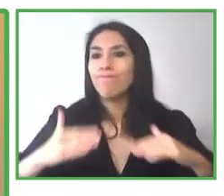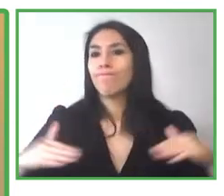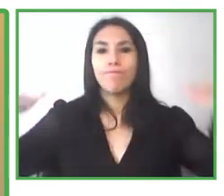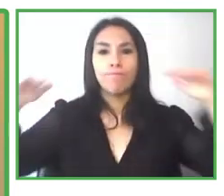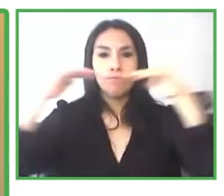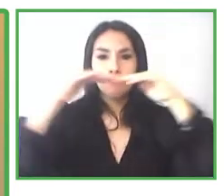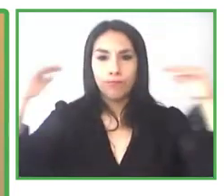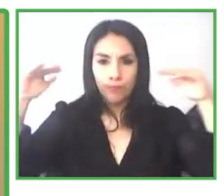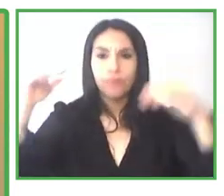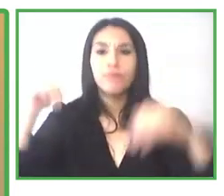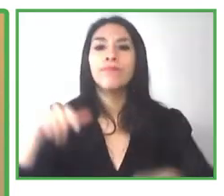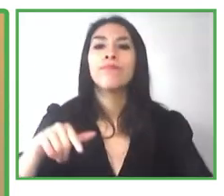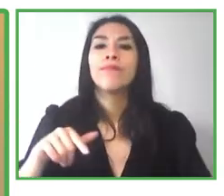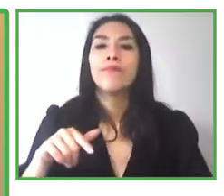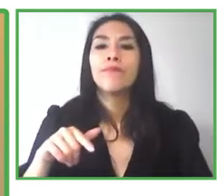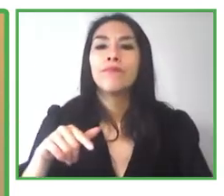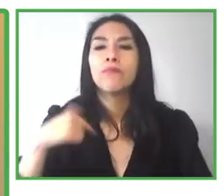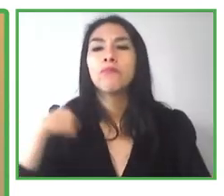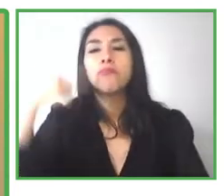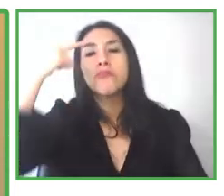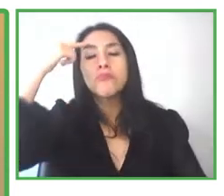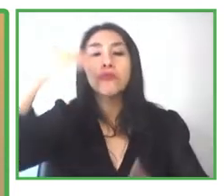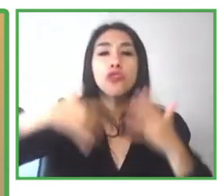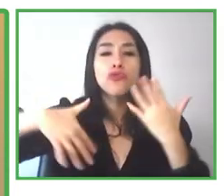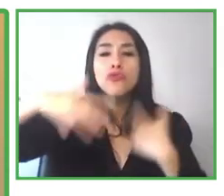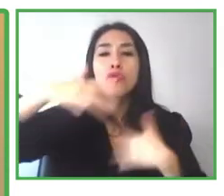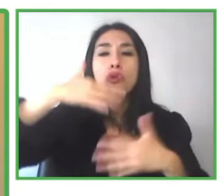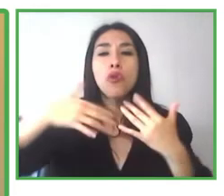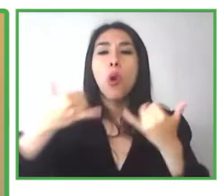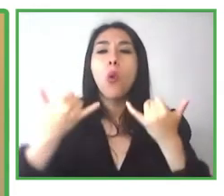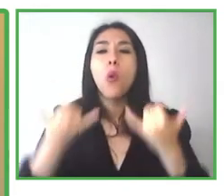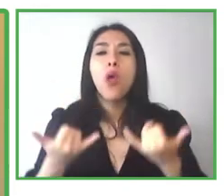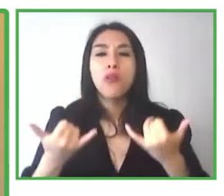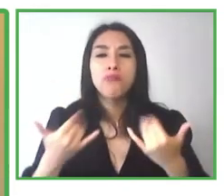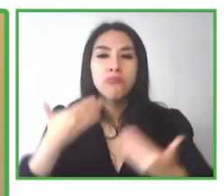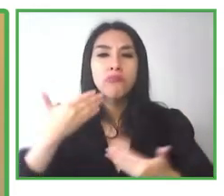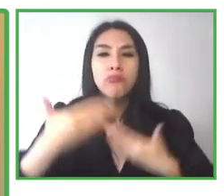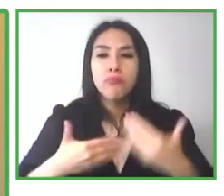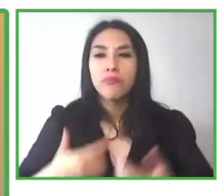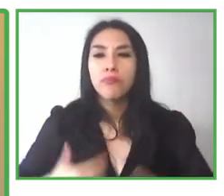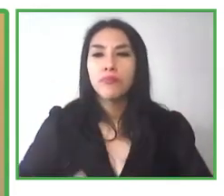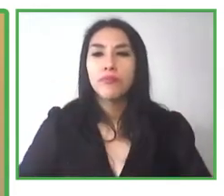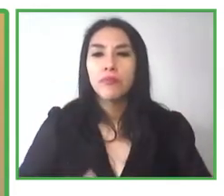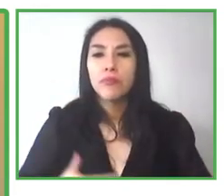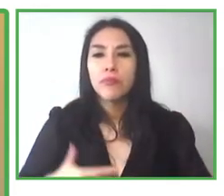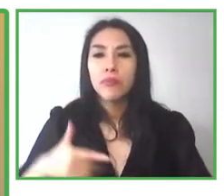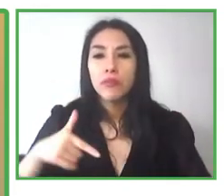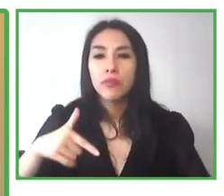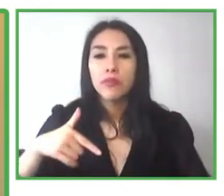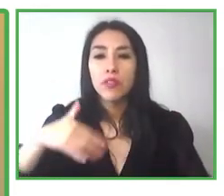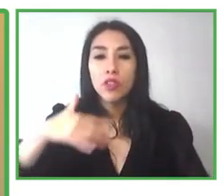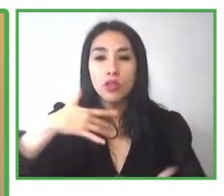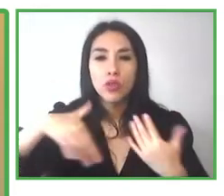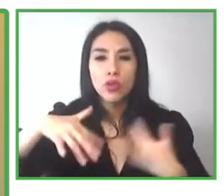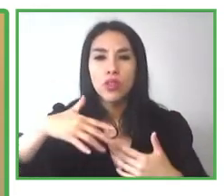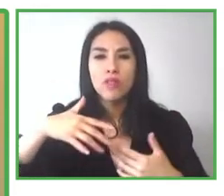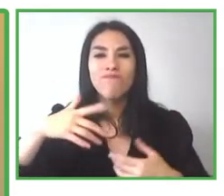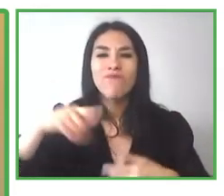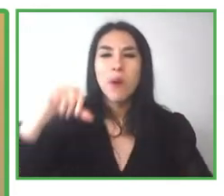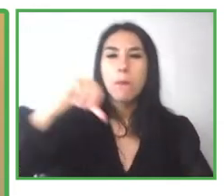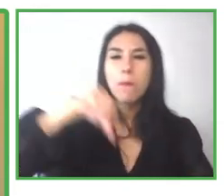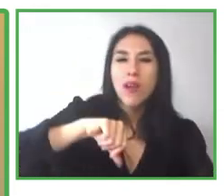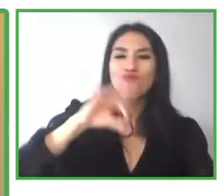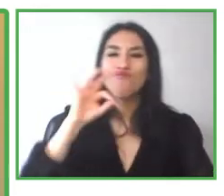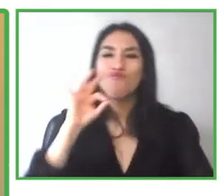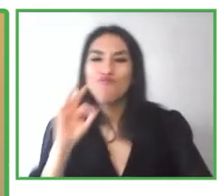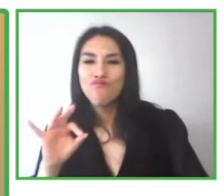situation in which we are does not allow it. So, for me, this became apparent